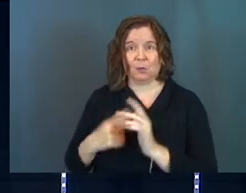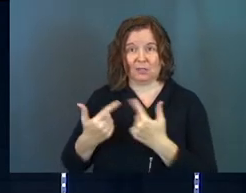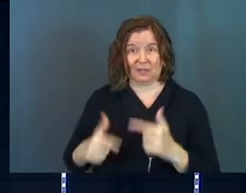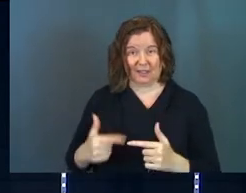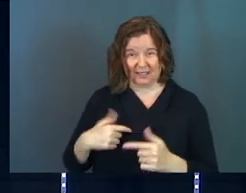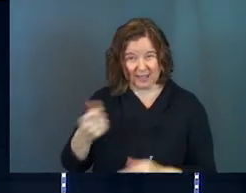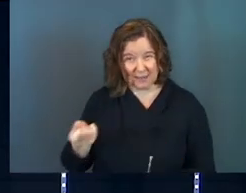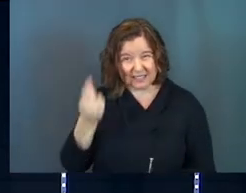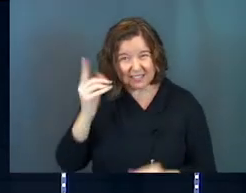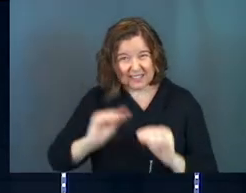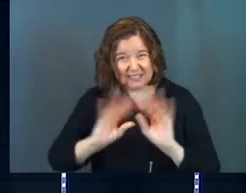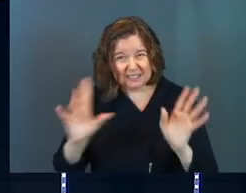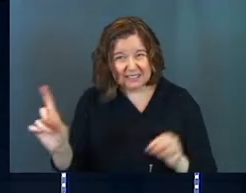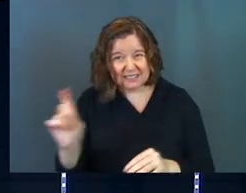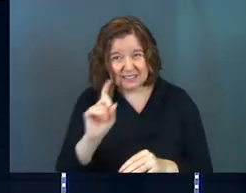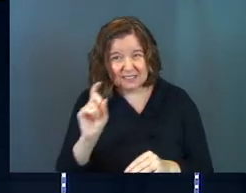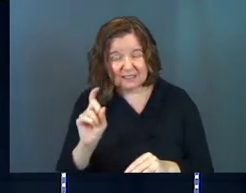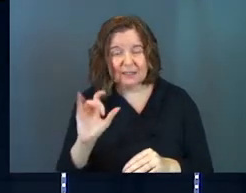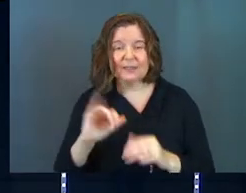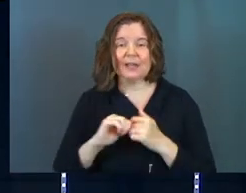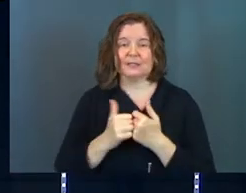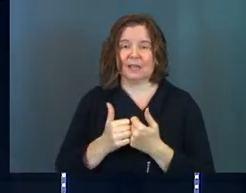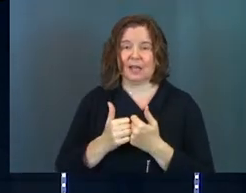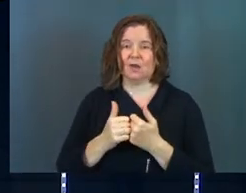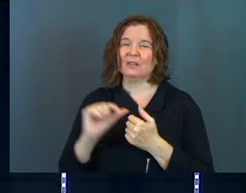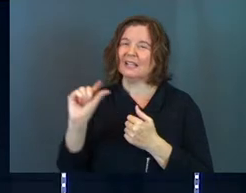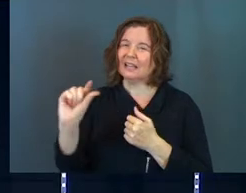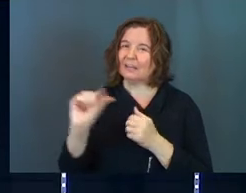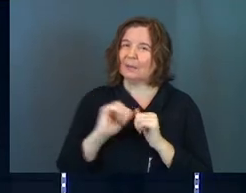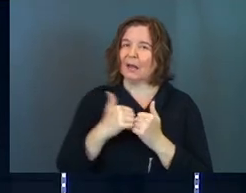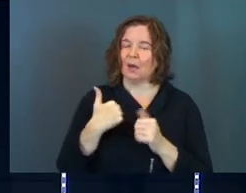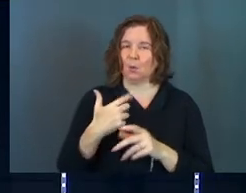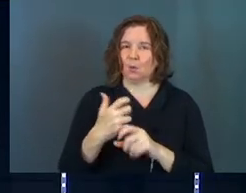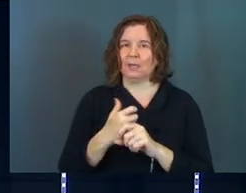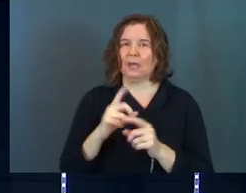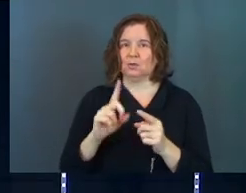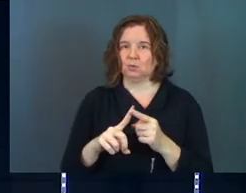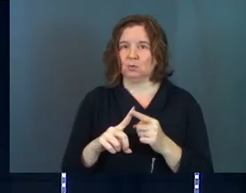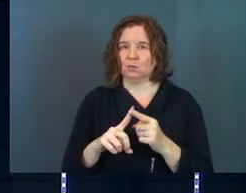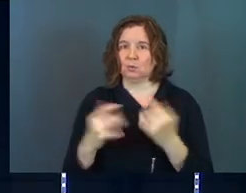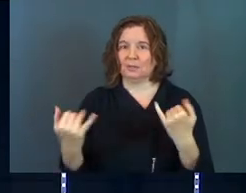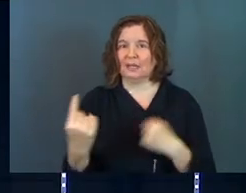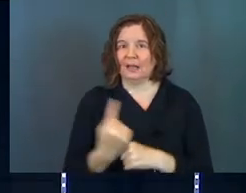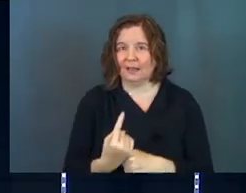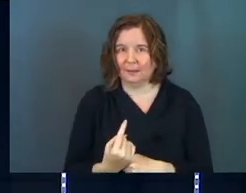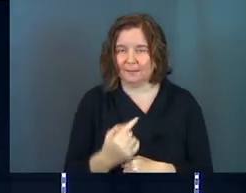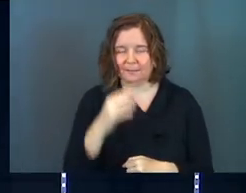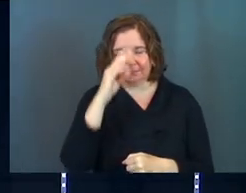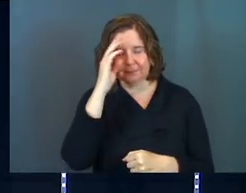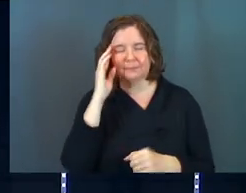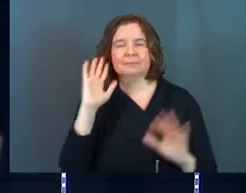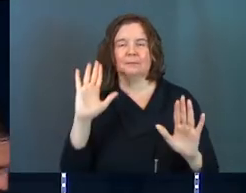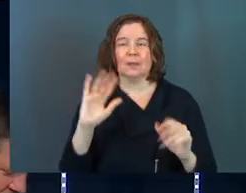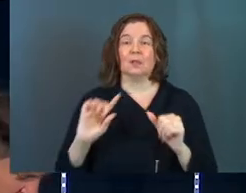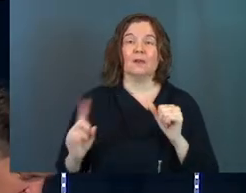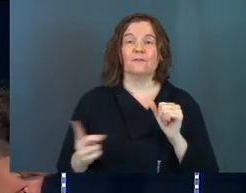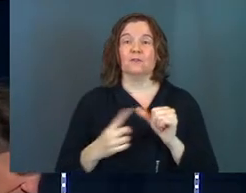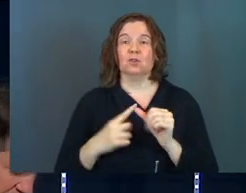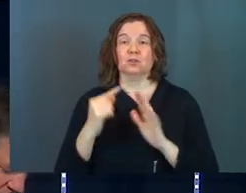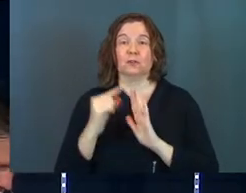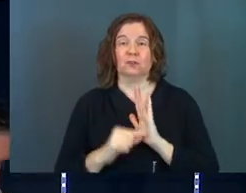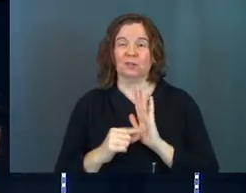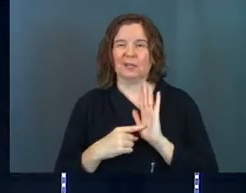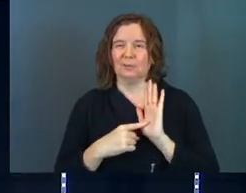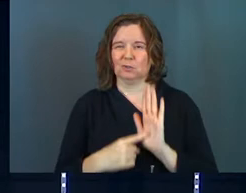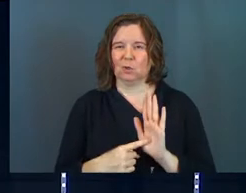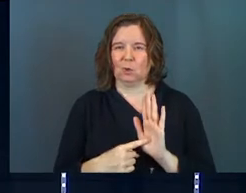language. Does that make sense? So that's kind of how, a little bit of how we get to today. So let's look at the first verse